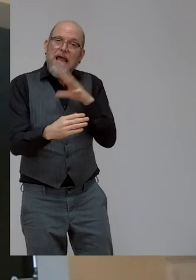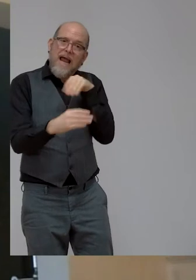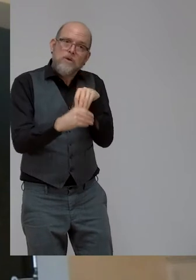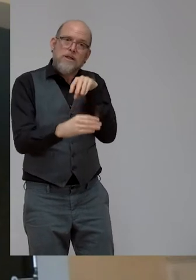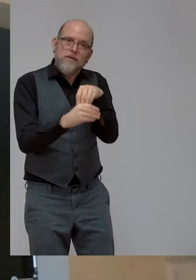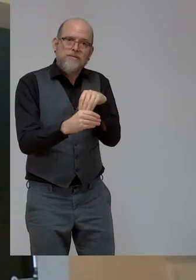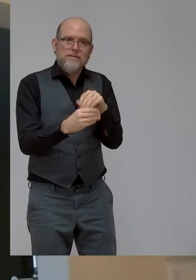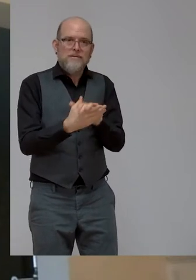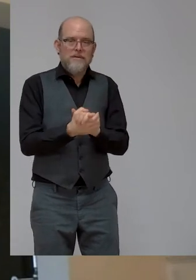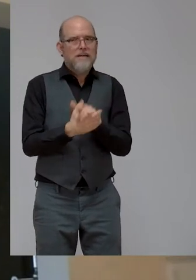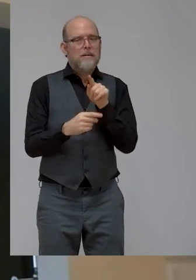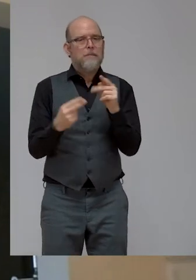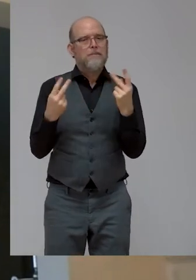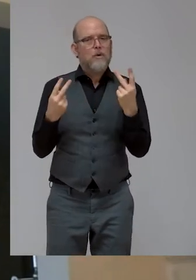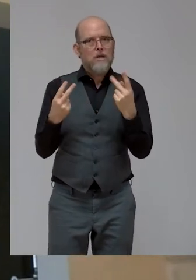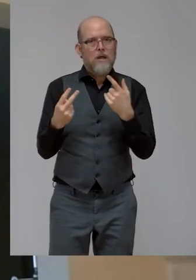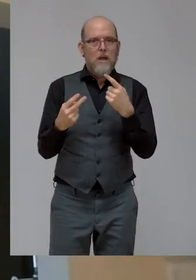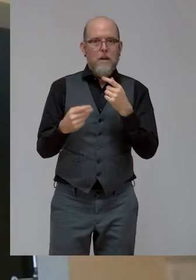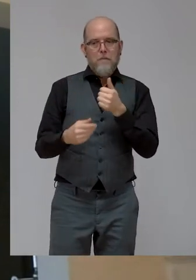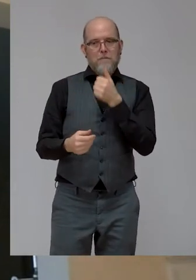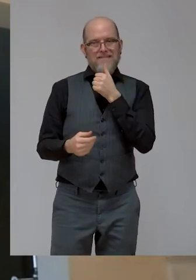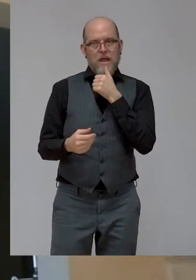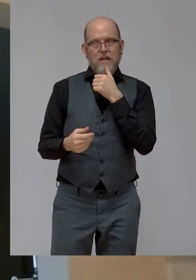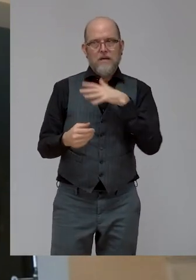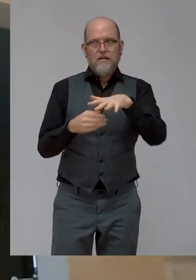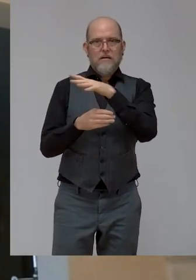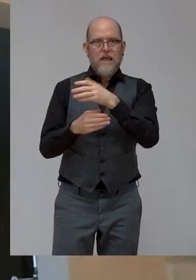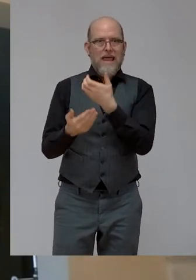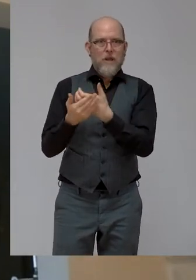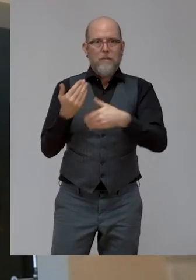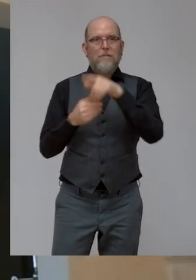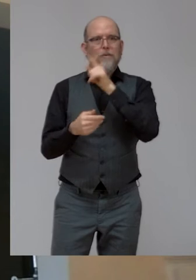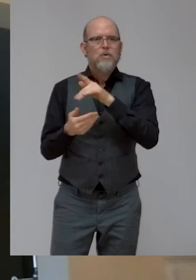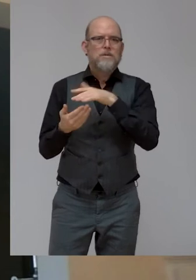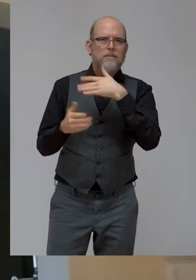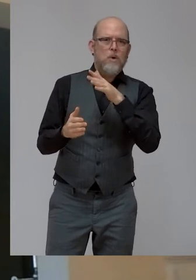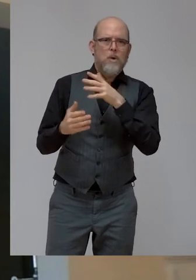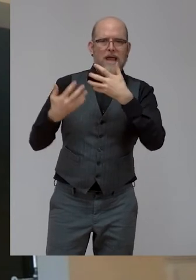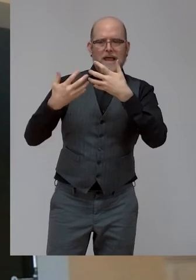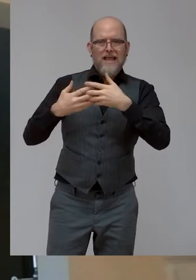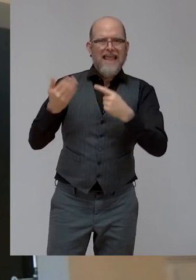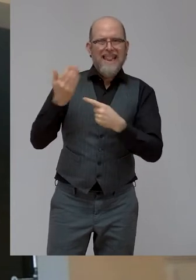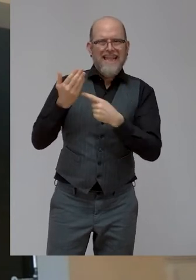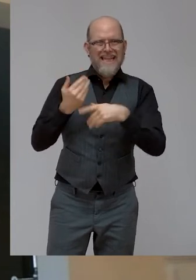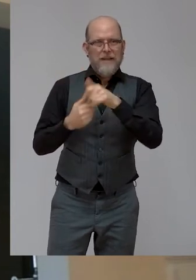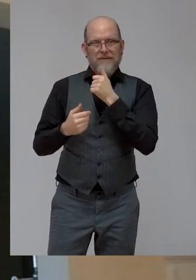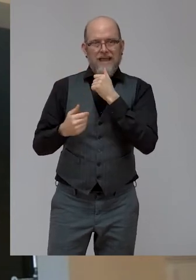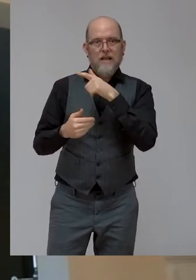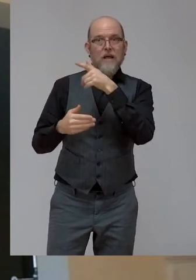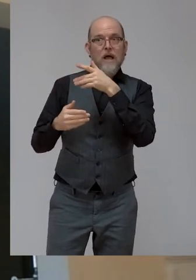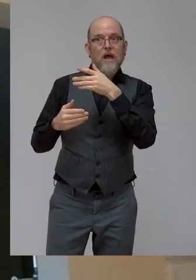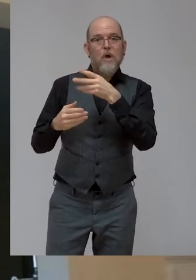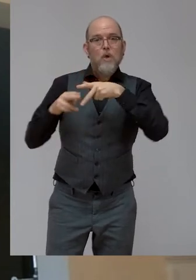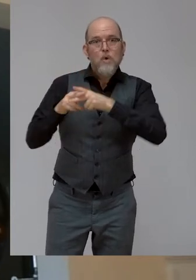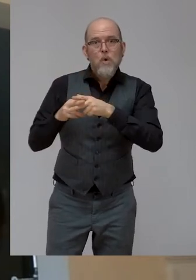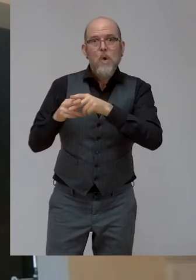private sector and the creators of these types of devices and tools to ensure that they are in fact accessible.